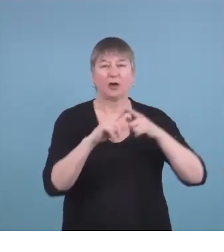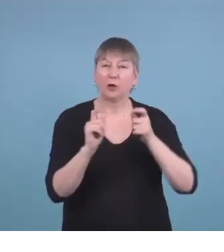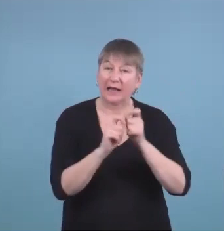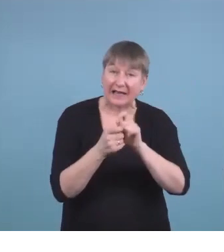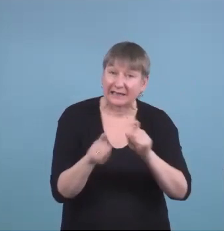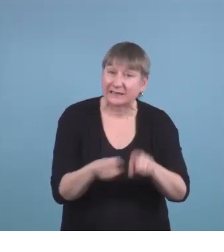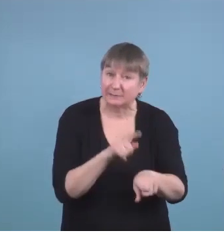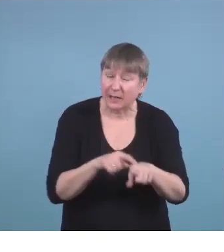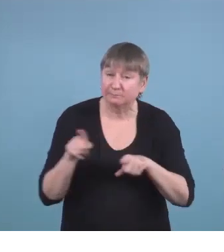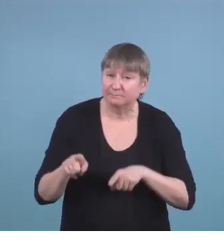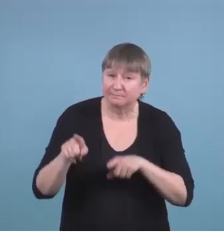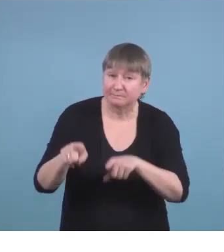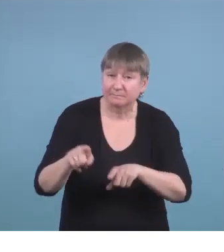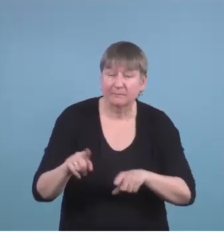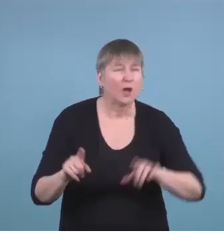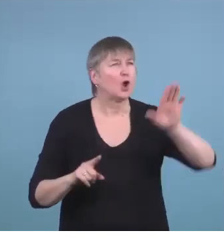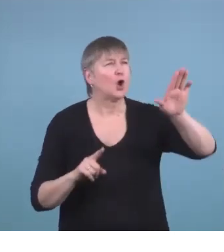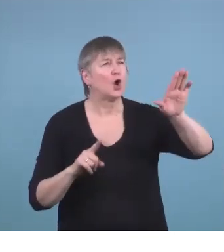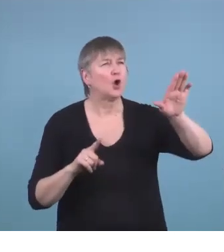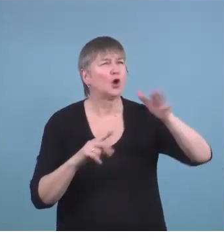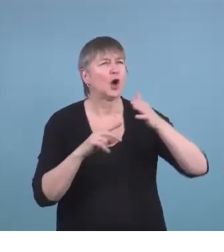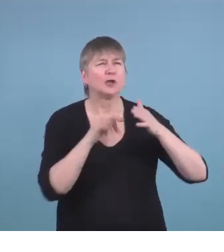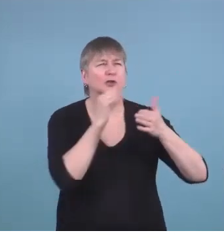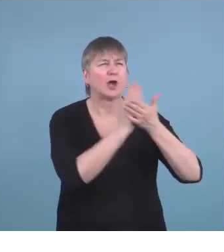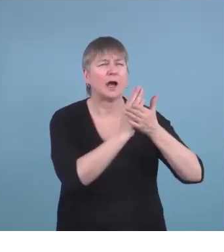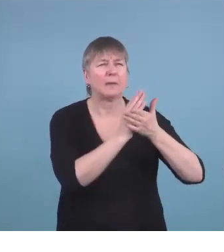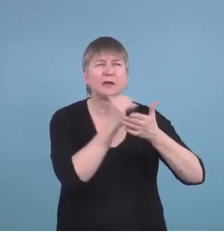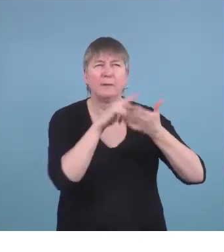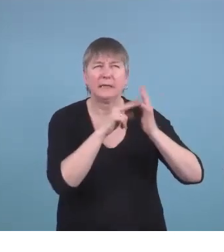And they'd be like no stop I didn't mean that go back